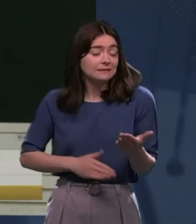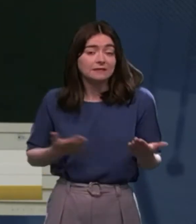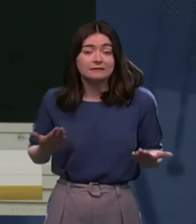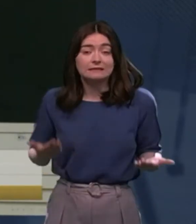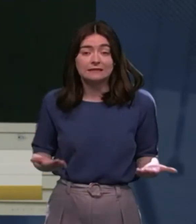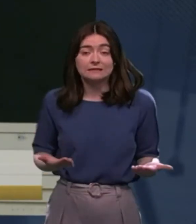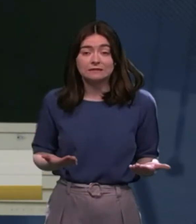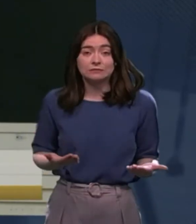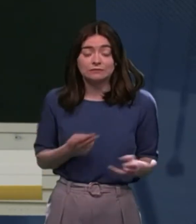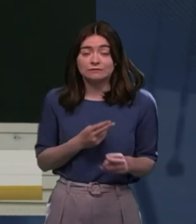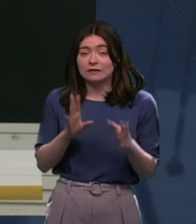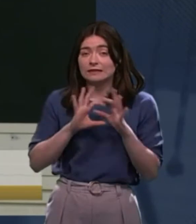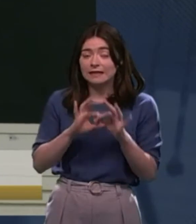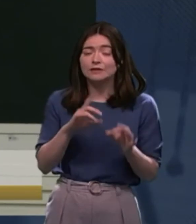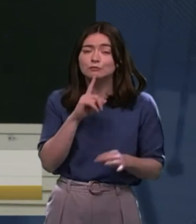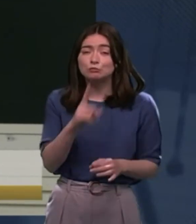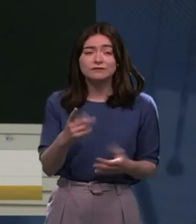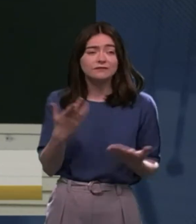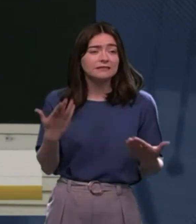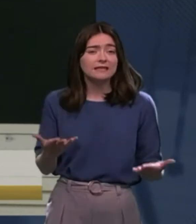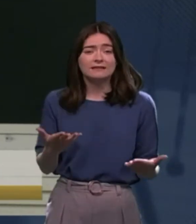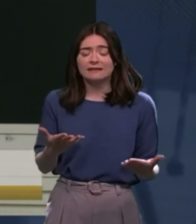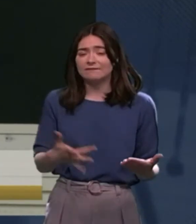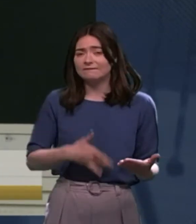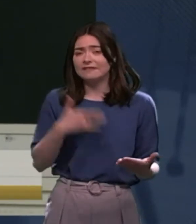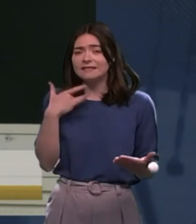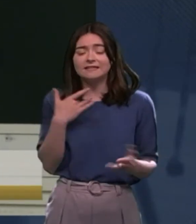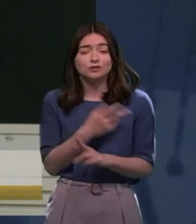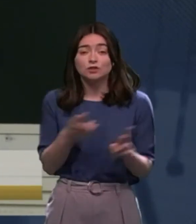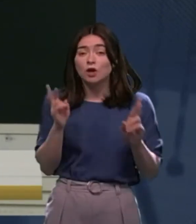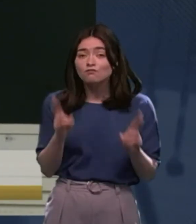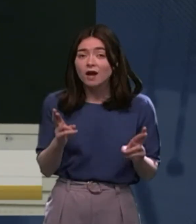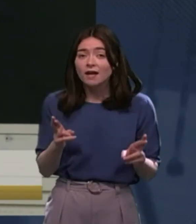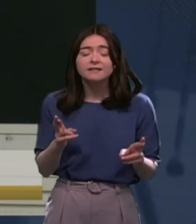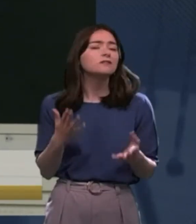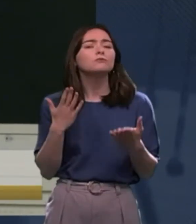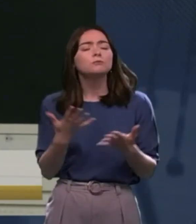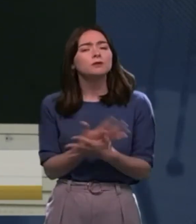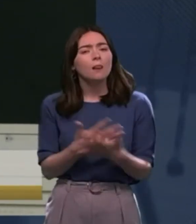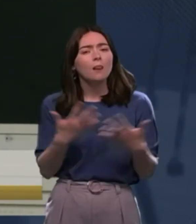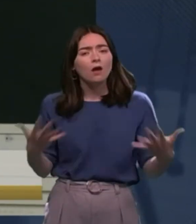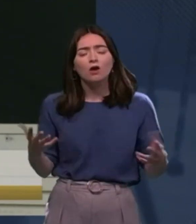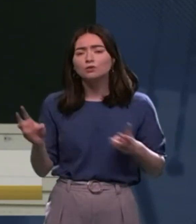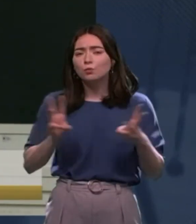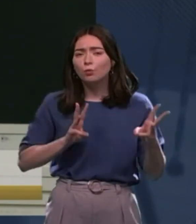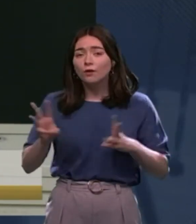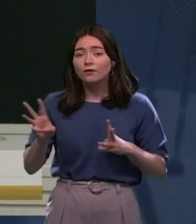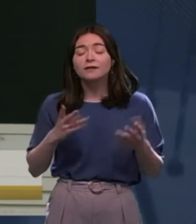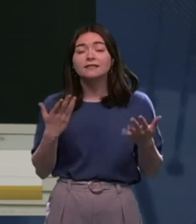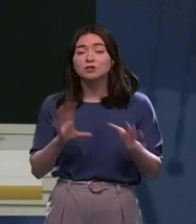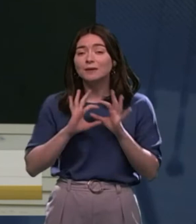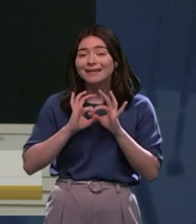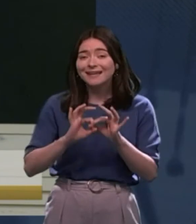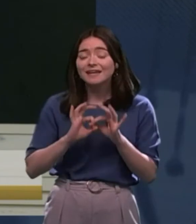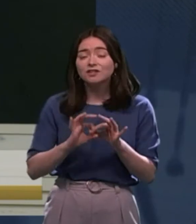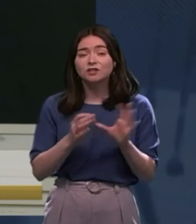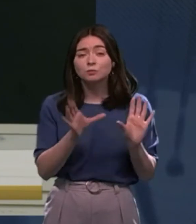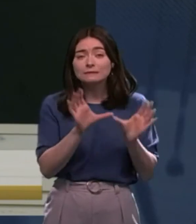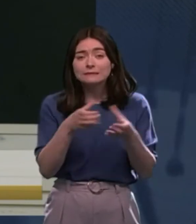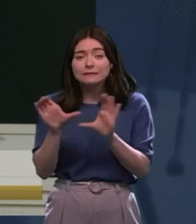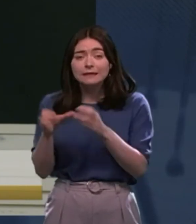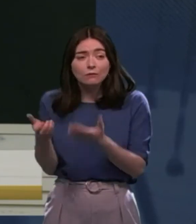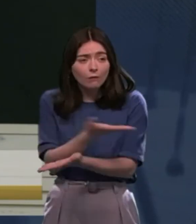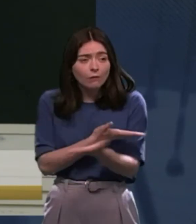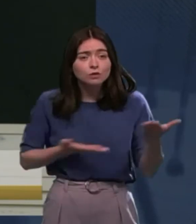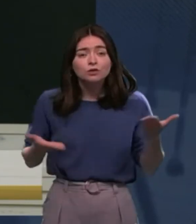somehow we haven't, but to even give that impression is just not correct. We've put a lot of work into engaging with stakeholders. We have